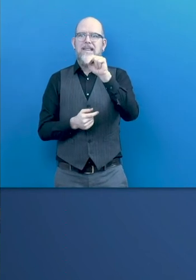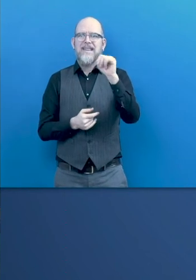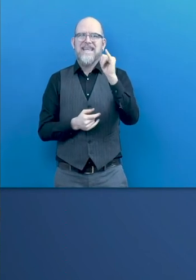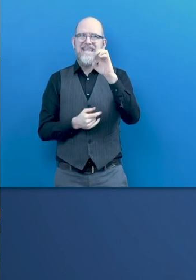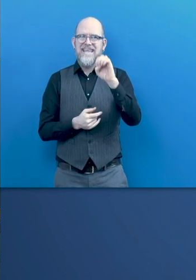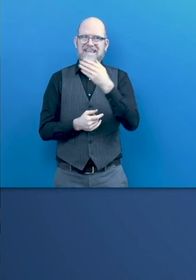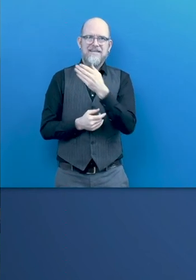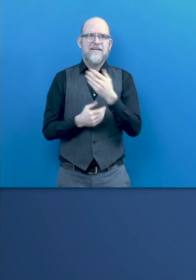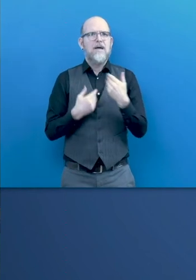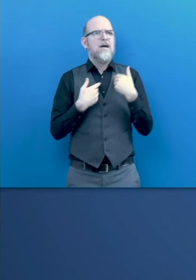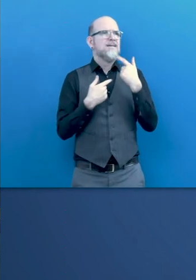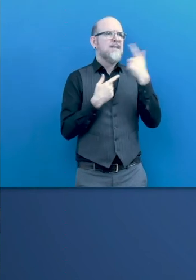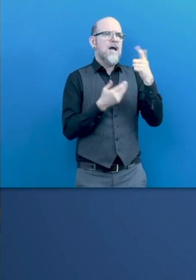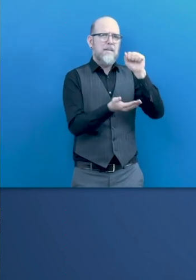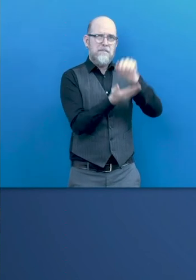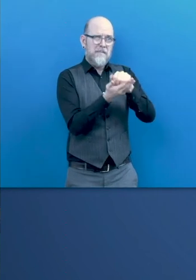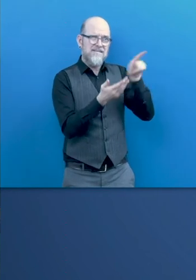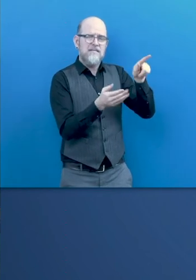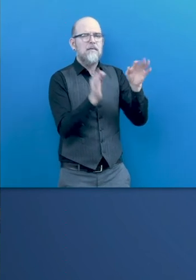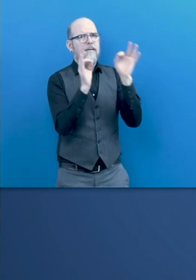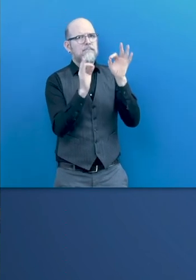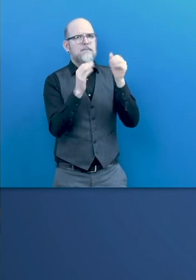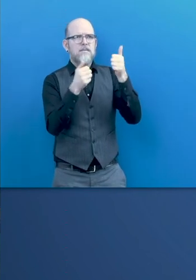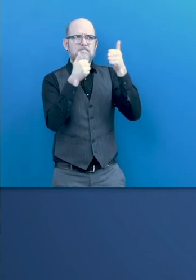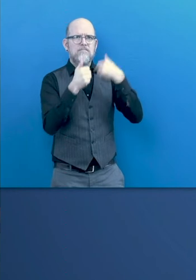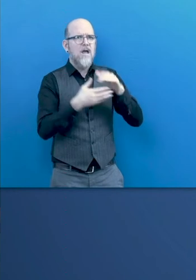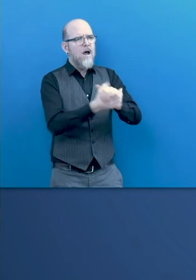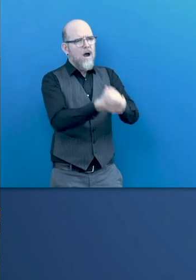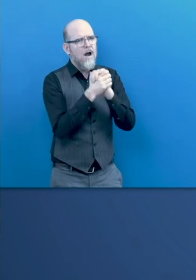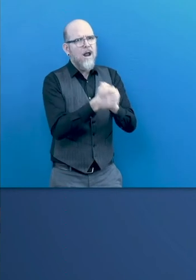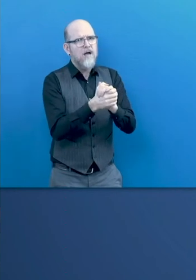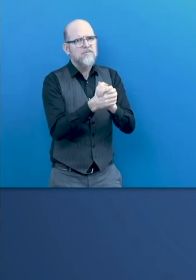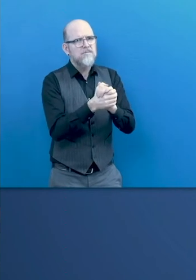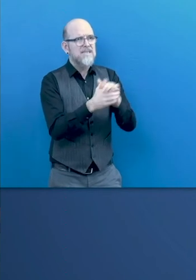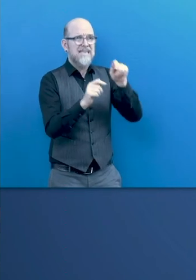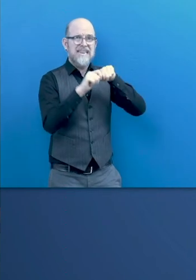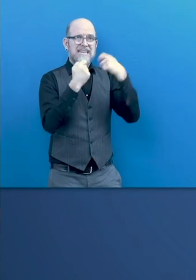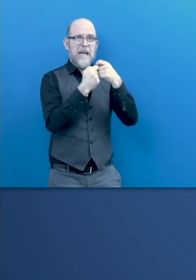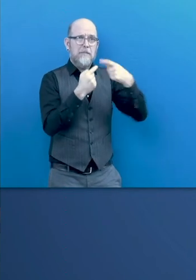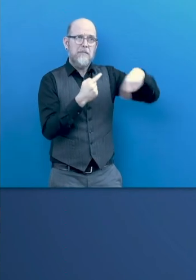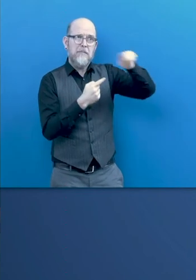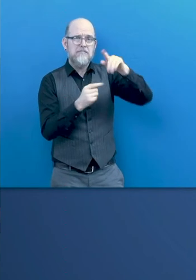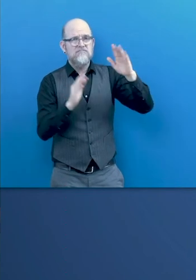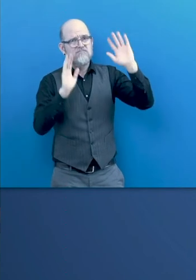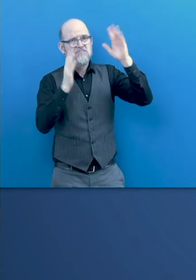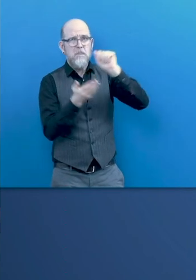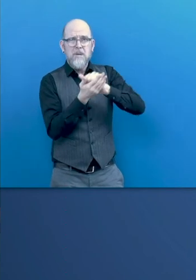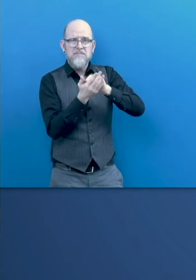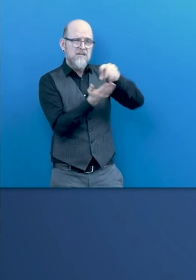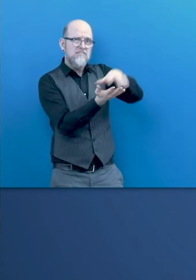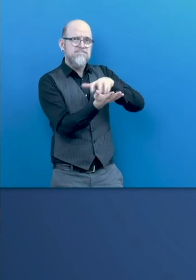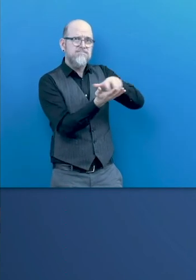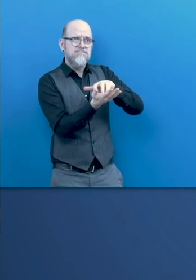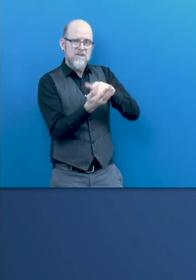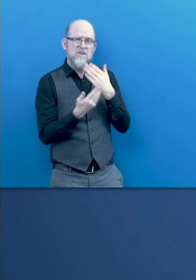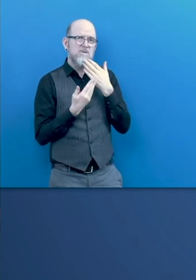thing about this publication, and congratulations to all of the team involved in the development of this document, is the fact